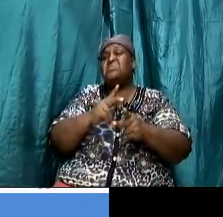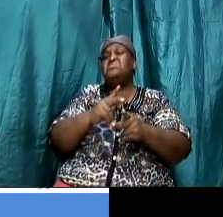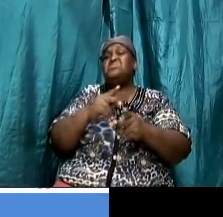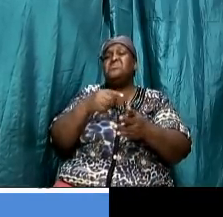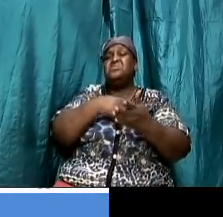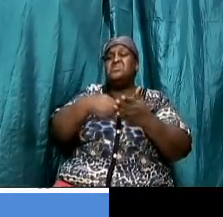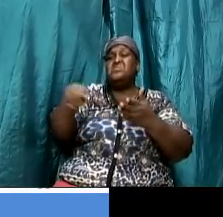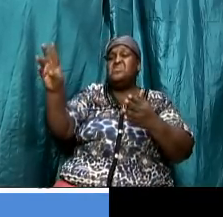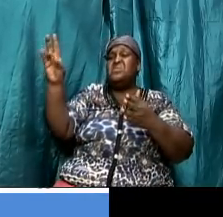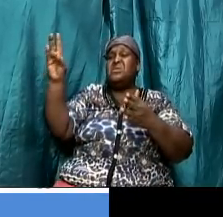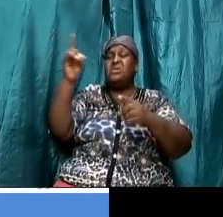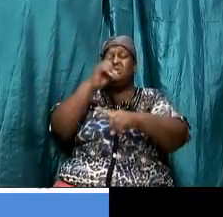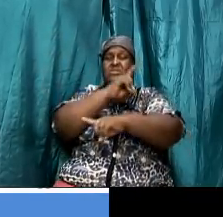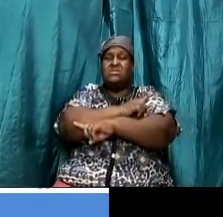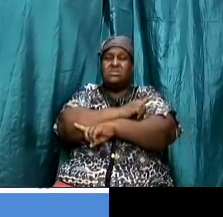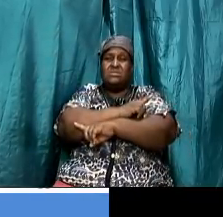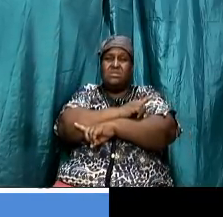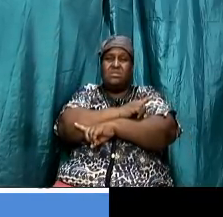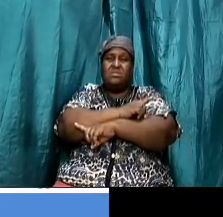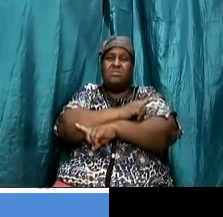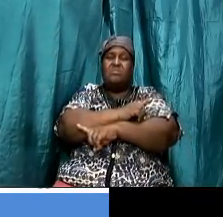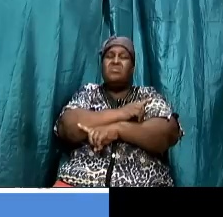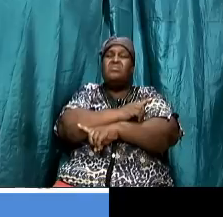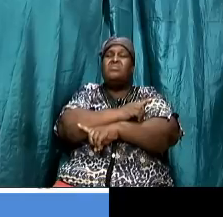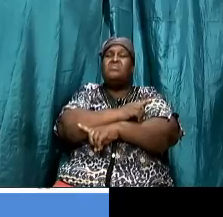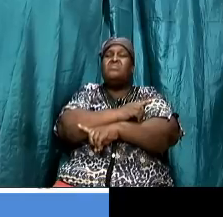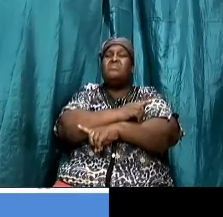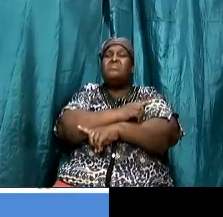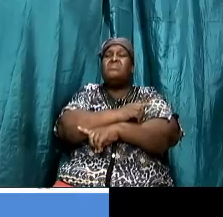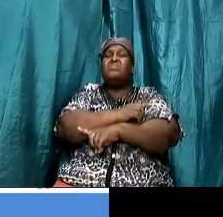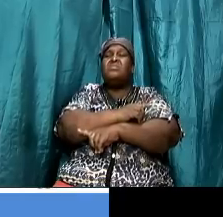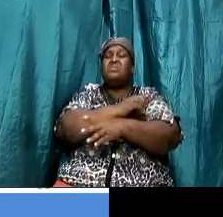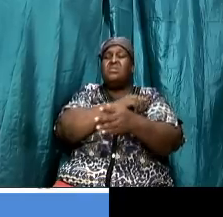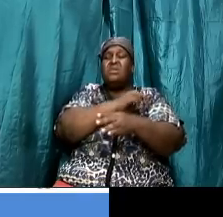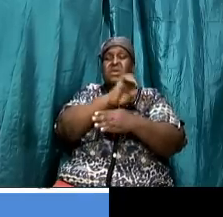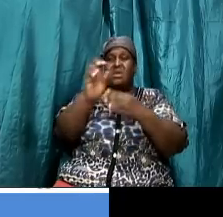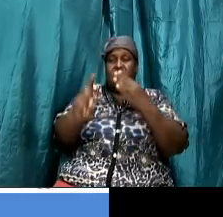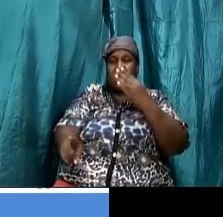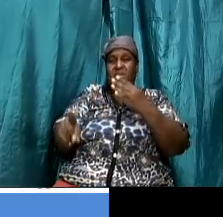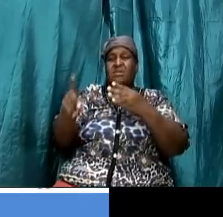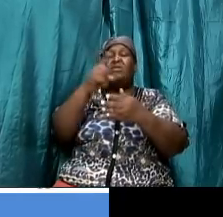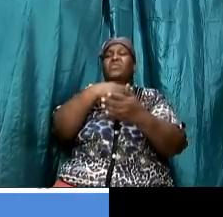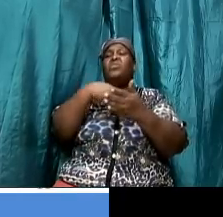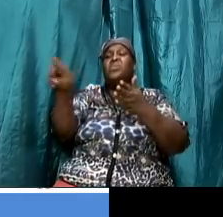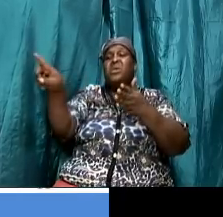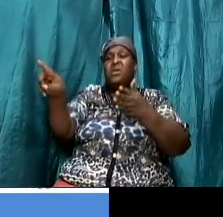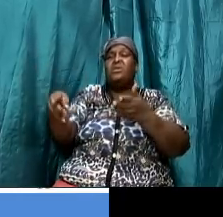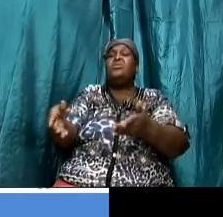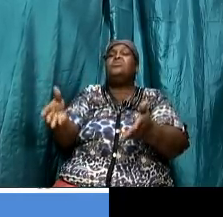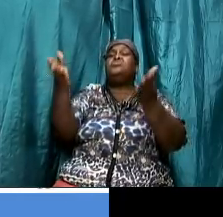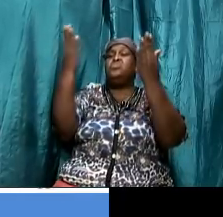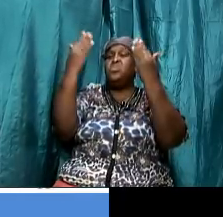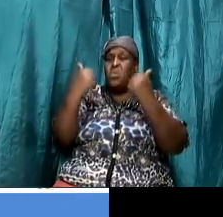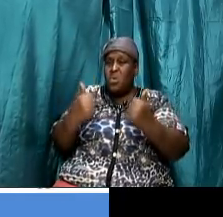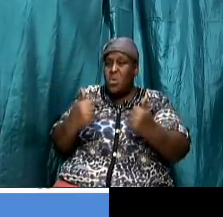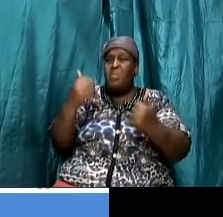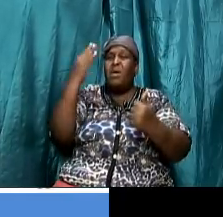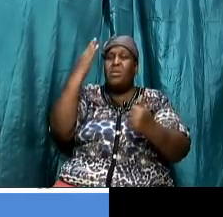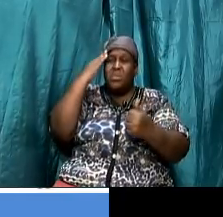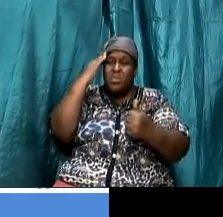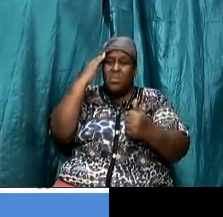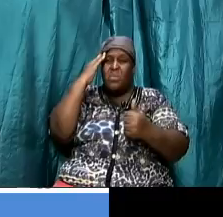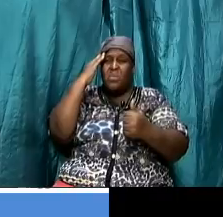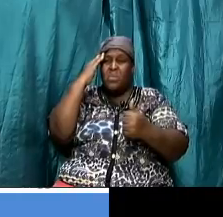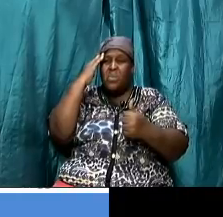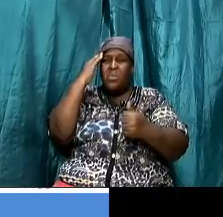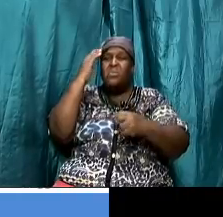they were already used to at the end of the week to actually come and know that they are supposed to